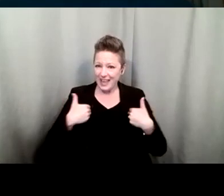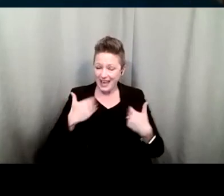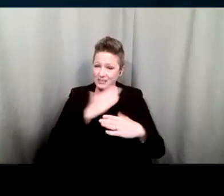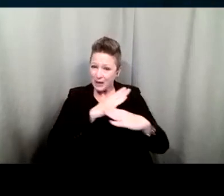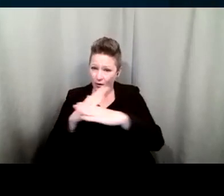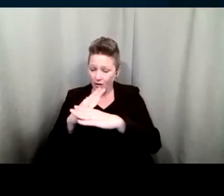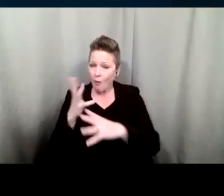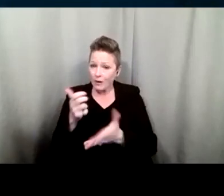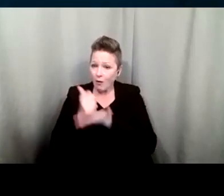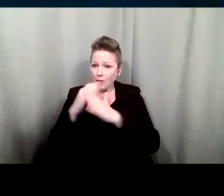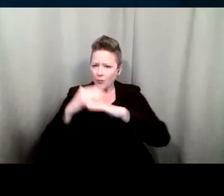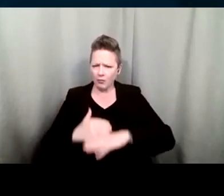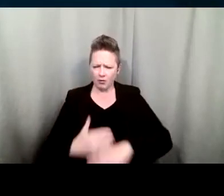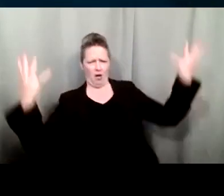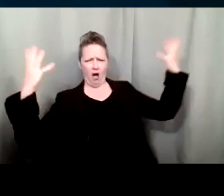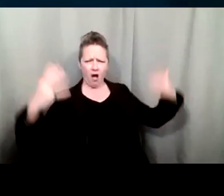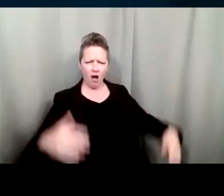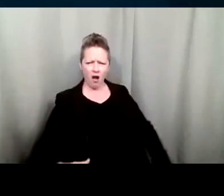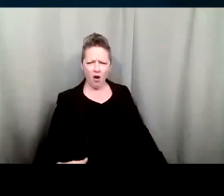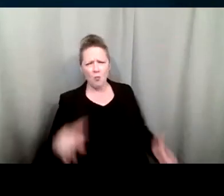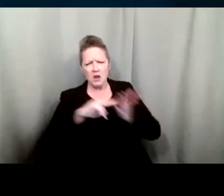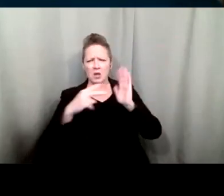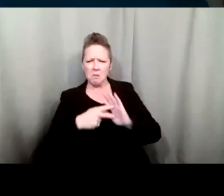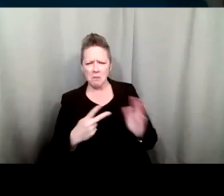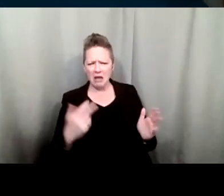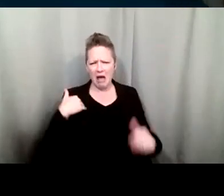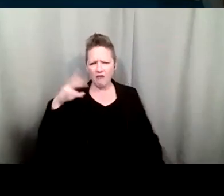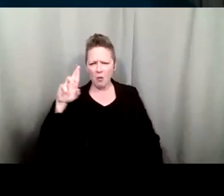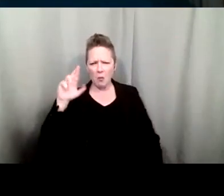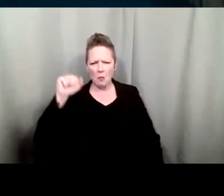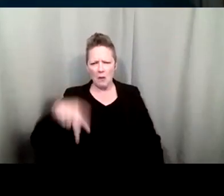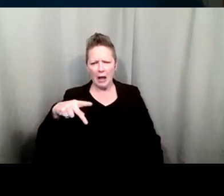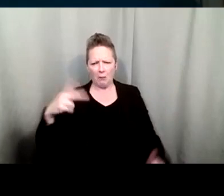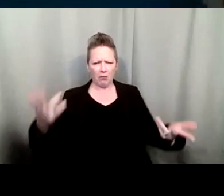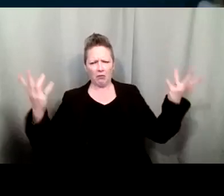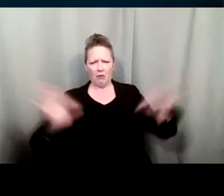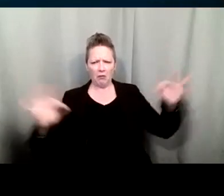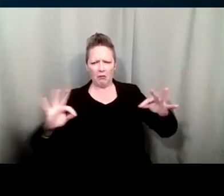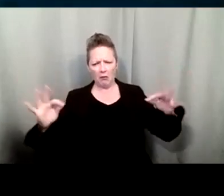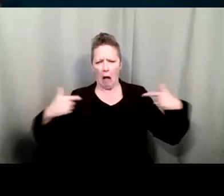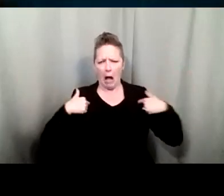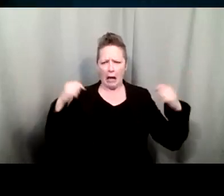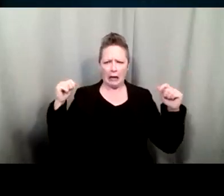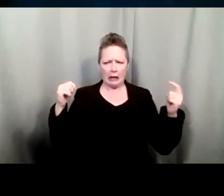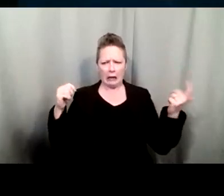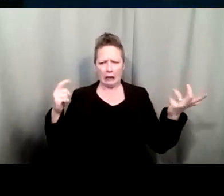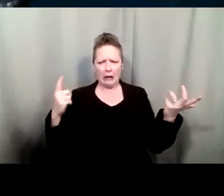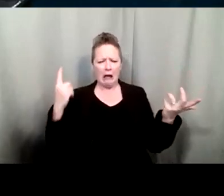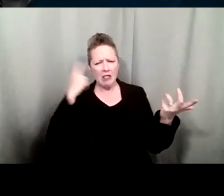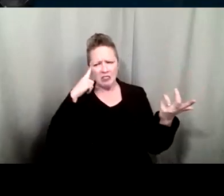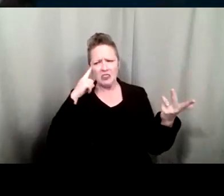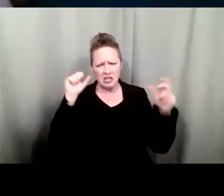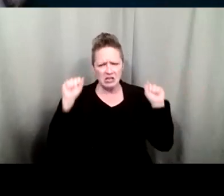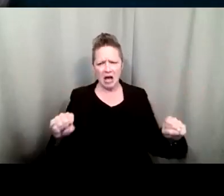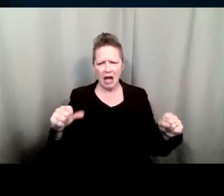has what do you mean we have ramp people going up and down on the ramp what's big deal I can get you know I have I think I have a